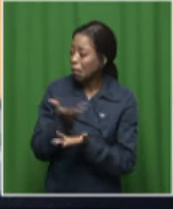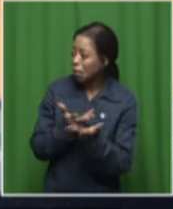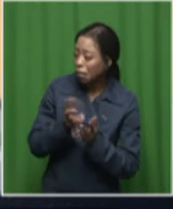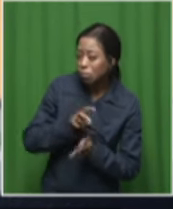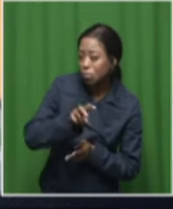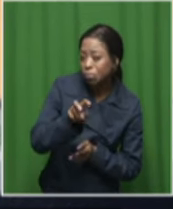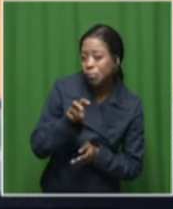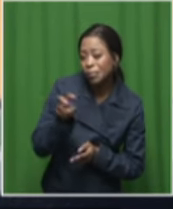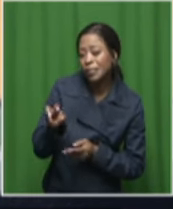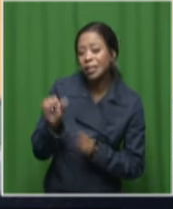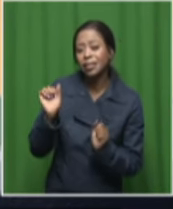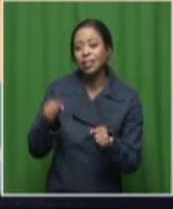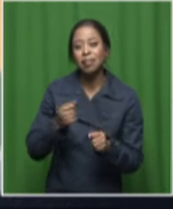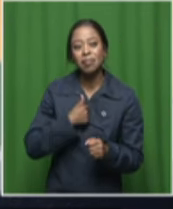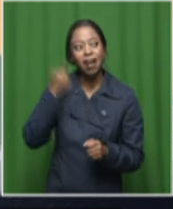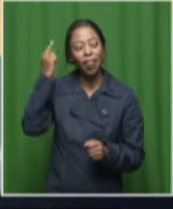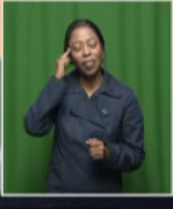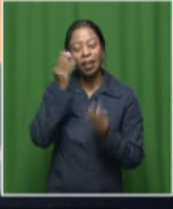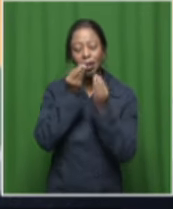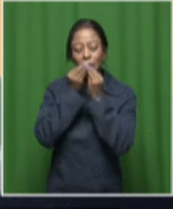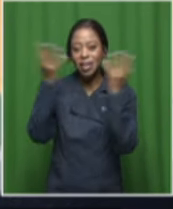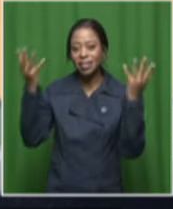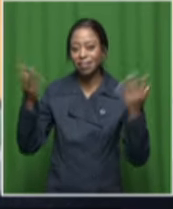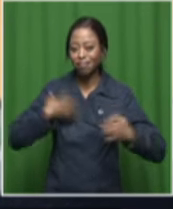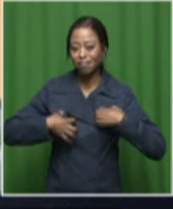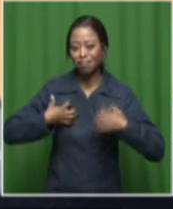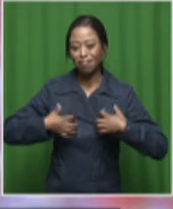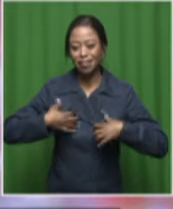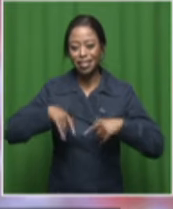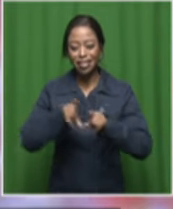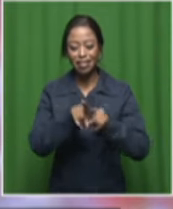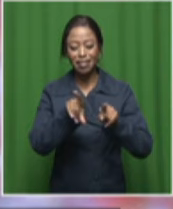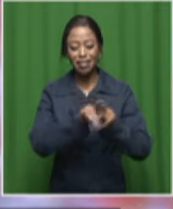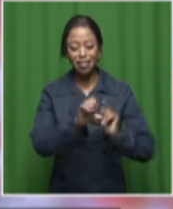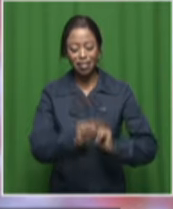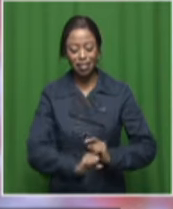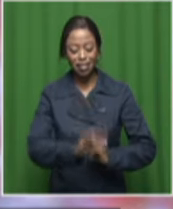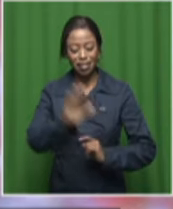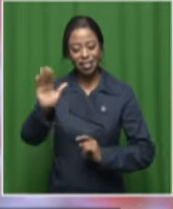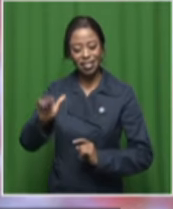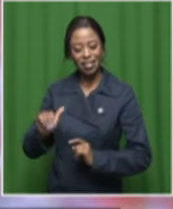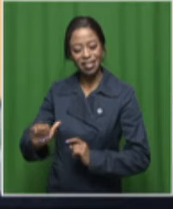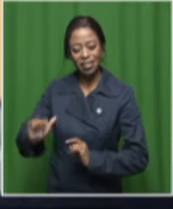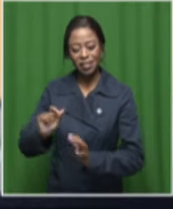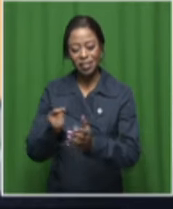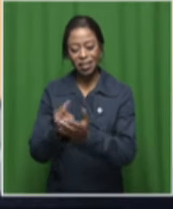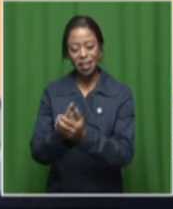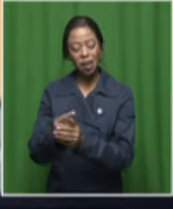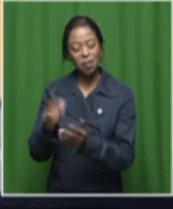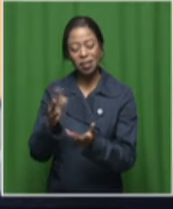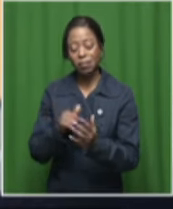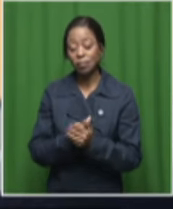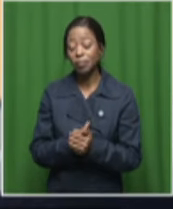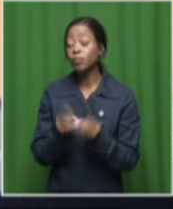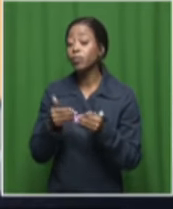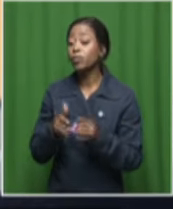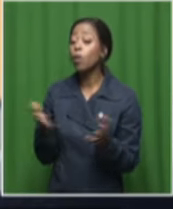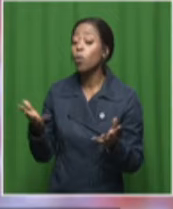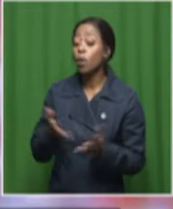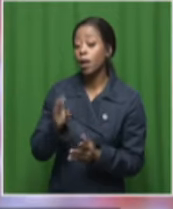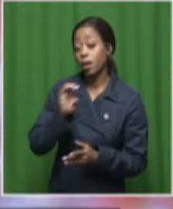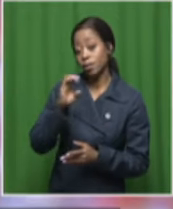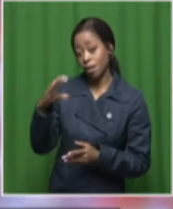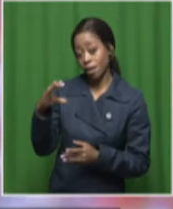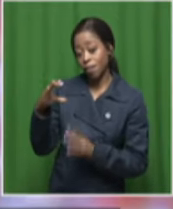Yes. It sounds absolutely amazing and exciting. Southern Africa. So, what's going to happen? So, I started off in